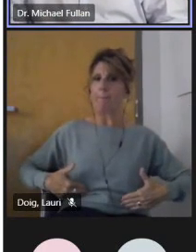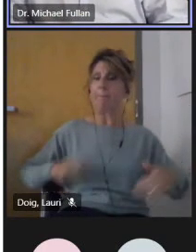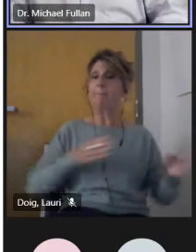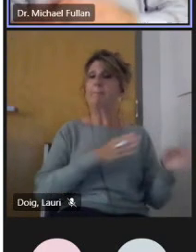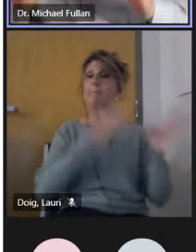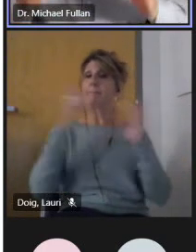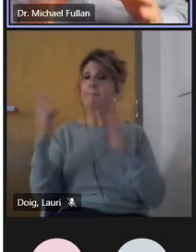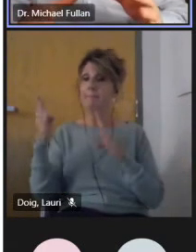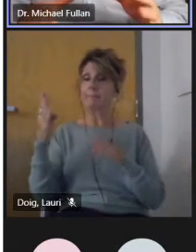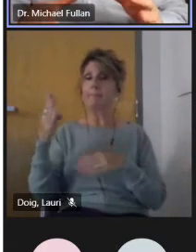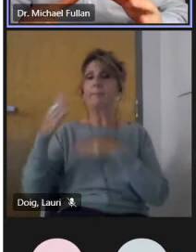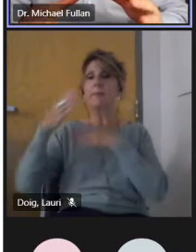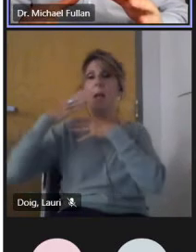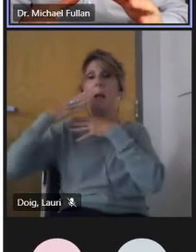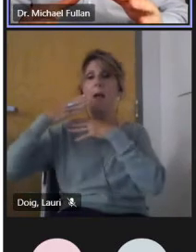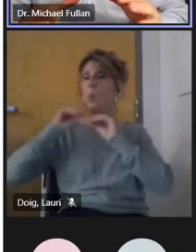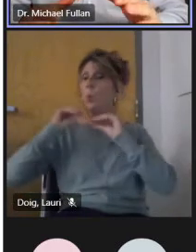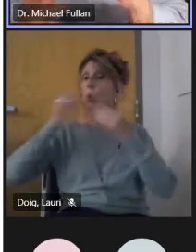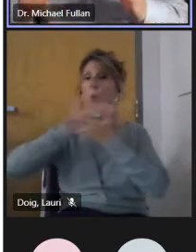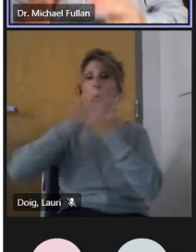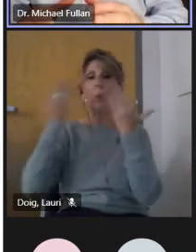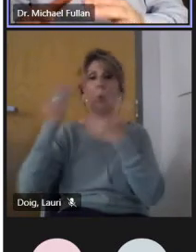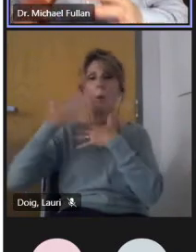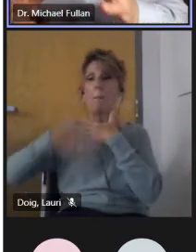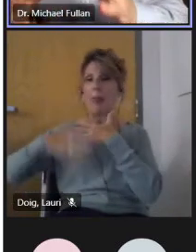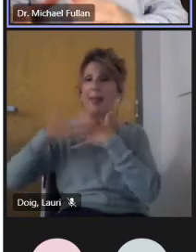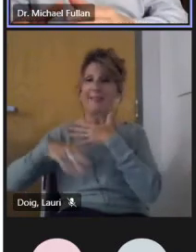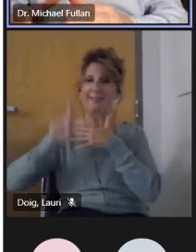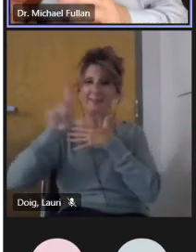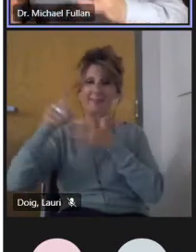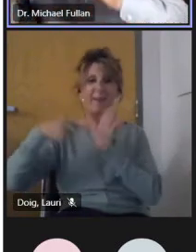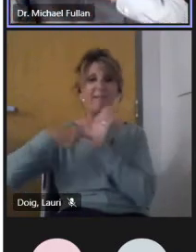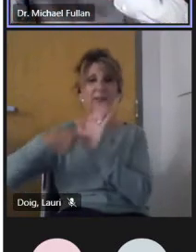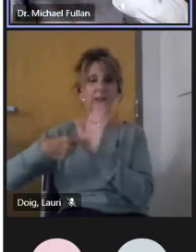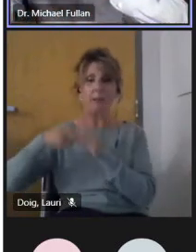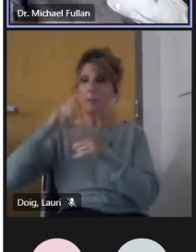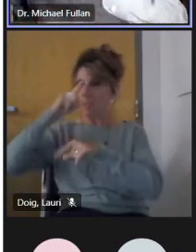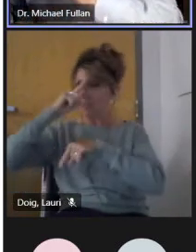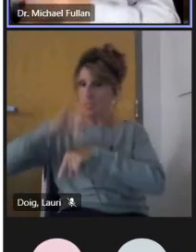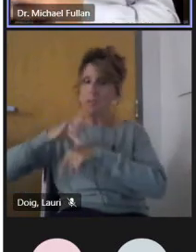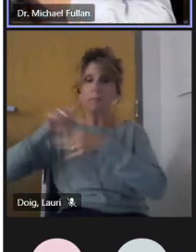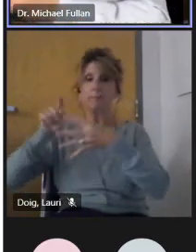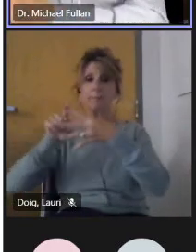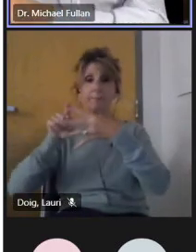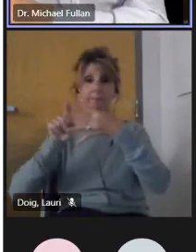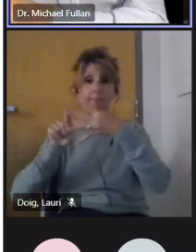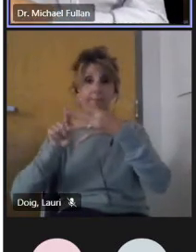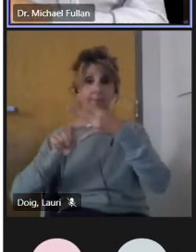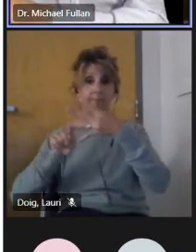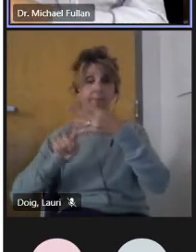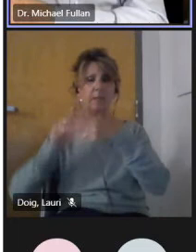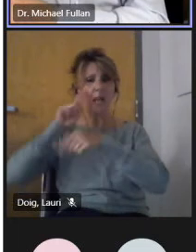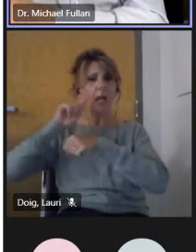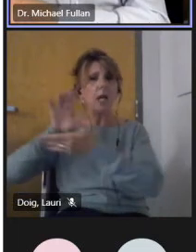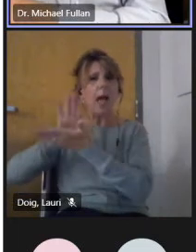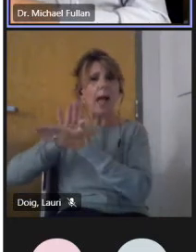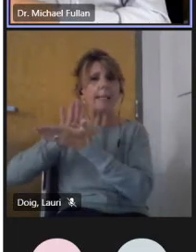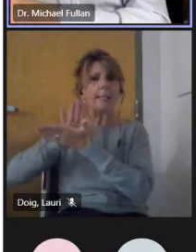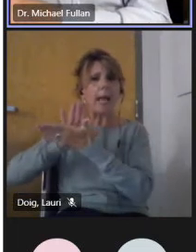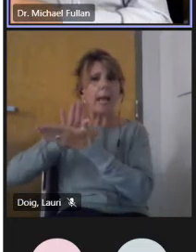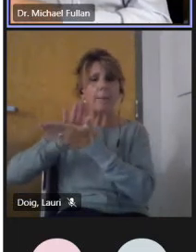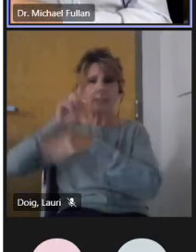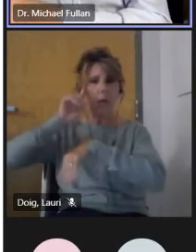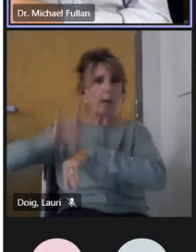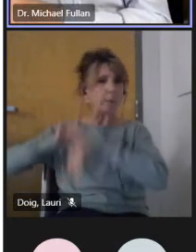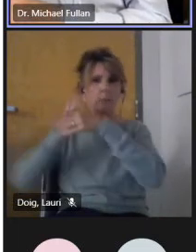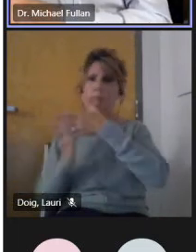direction. The obsession with academics, getting grades and standardization and success at all costs, producing